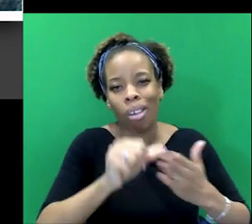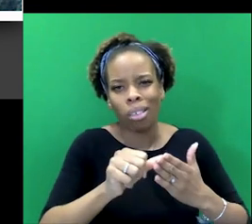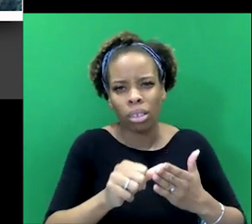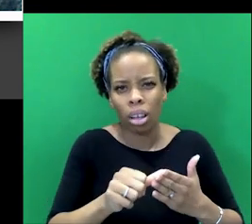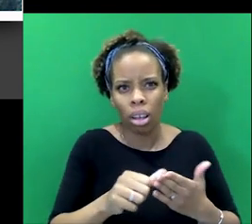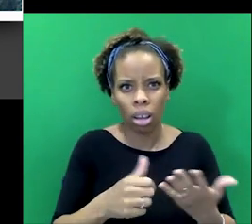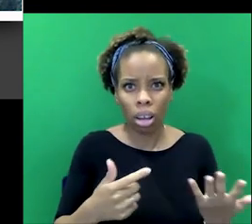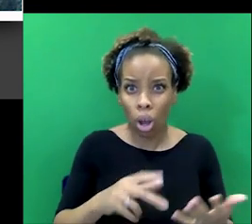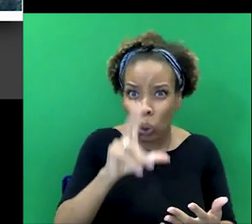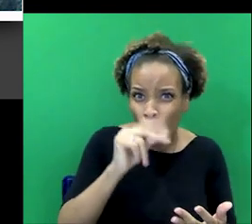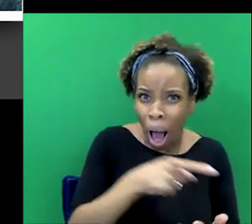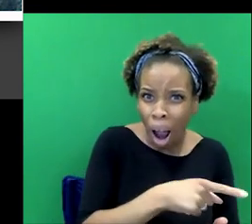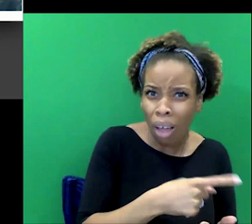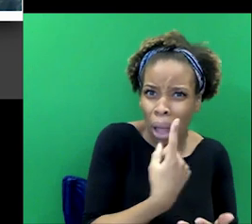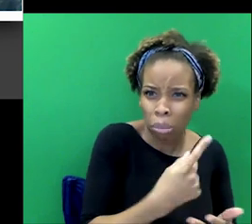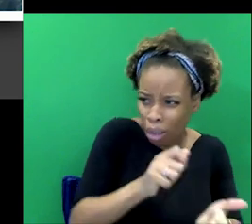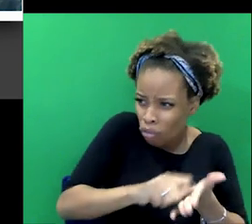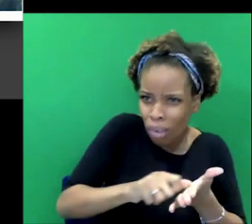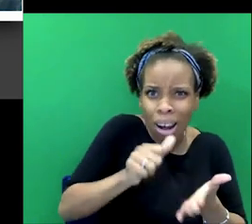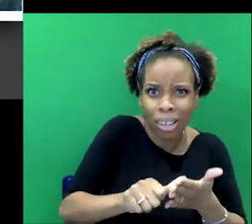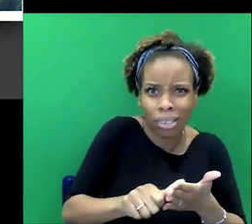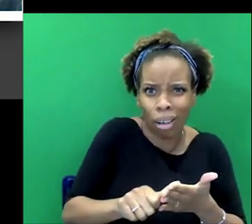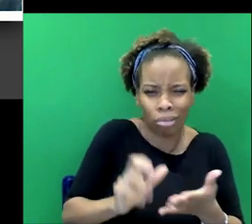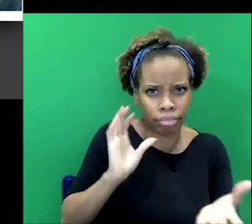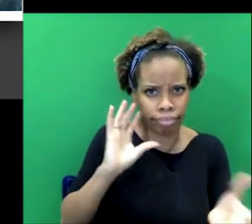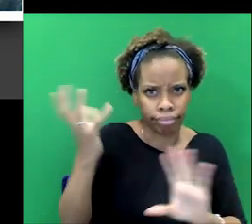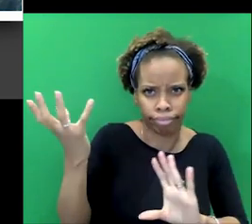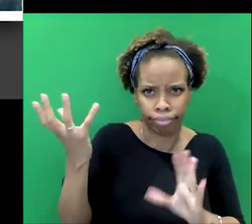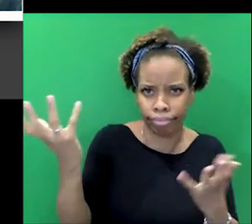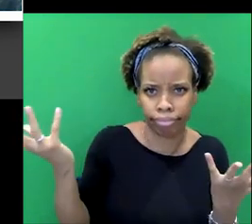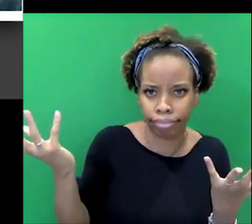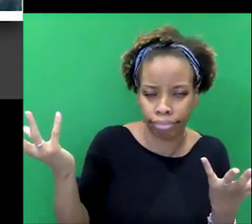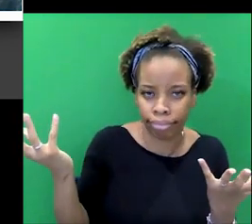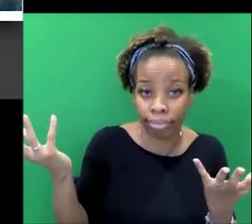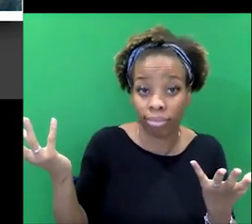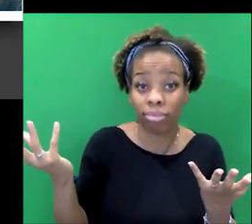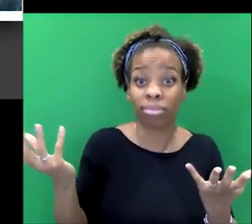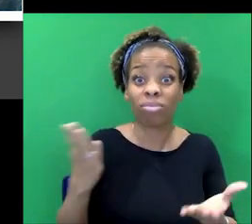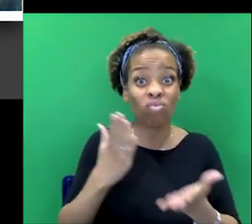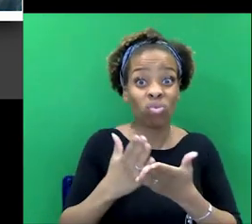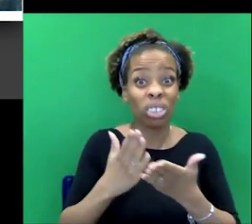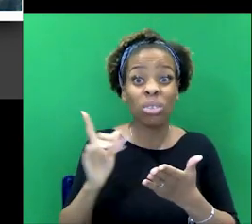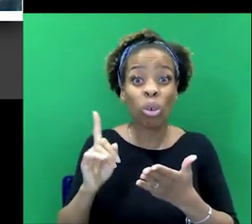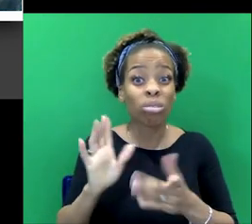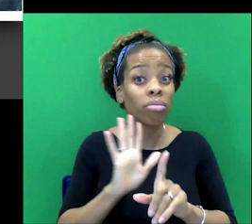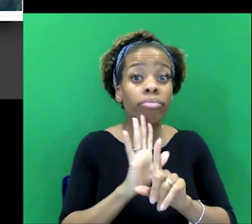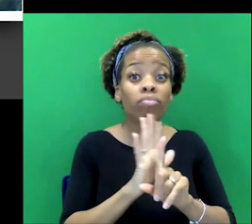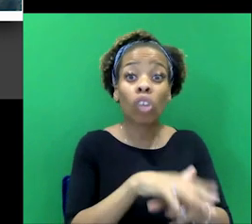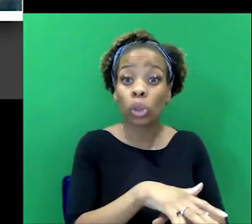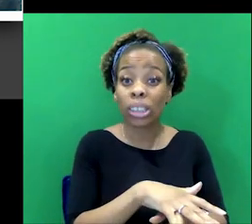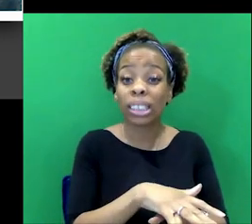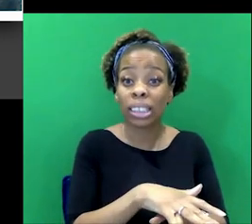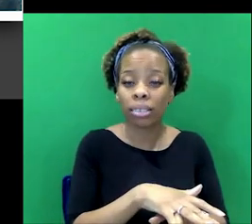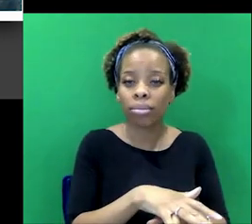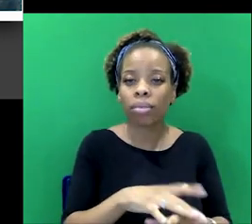writing these letters as a 12 year old? There is absolutely no logic in it. But it is just blind prejudice. And it's Arthur